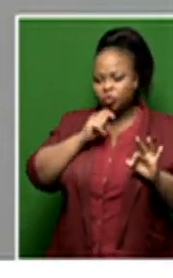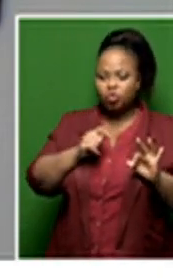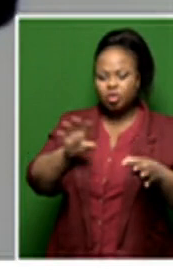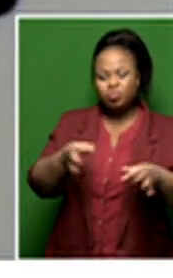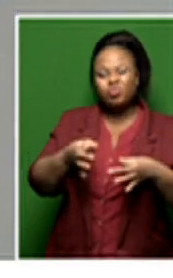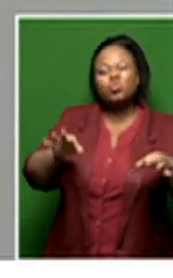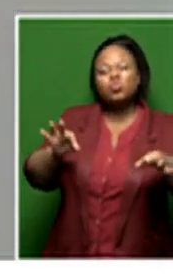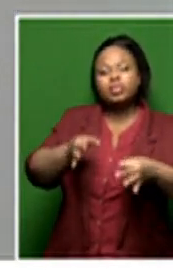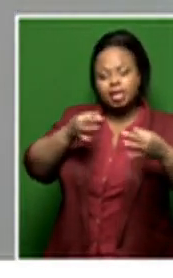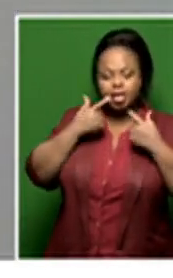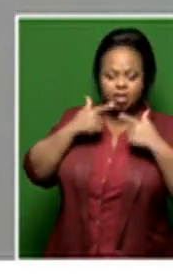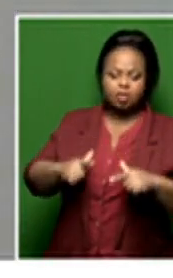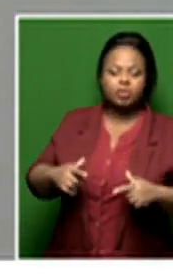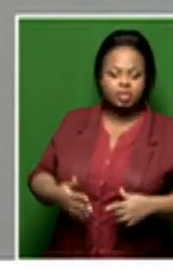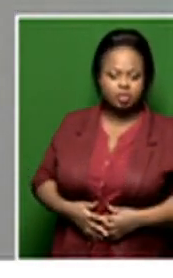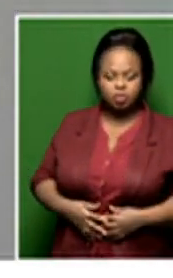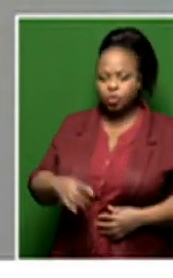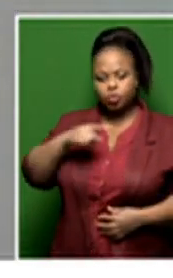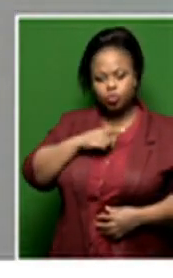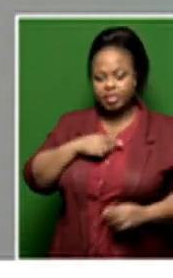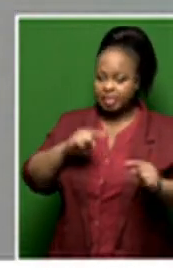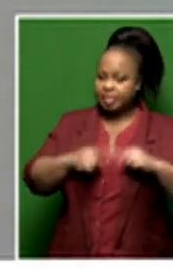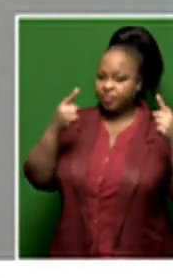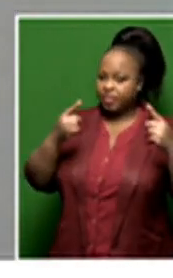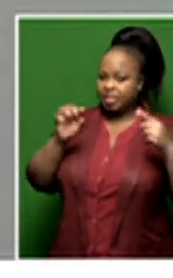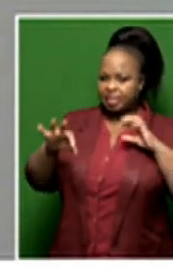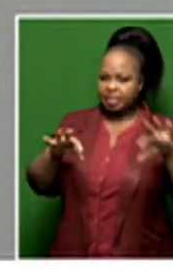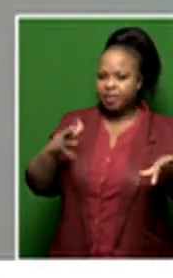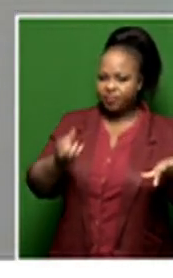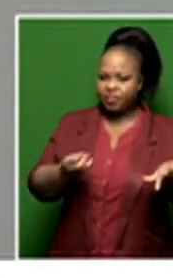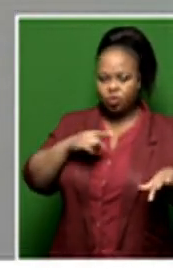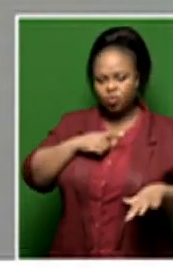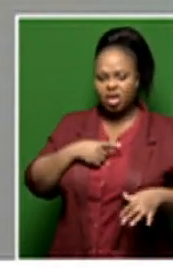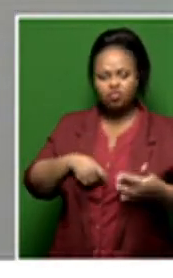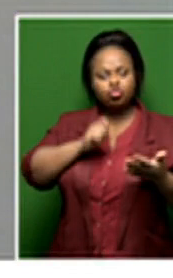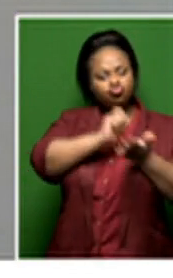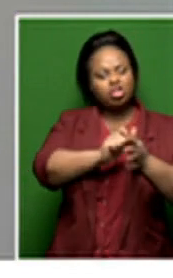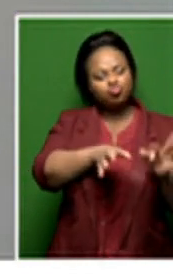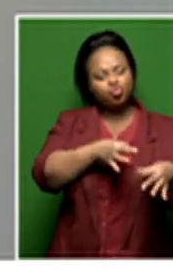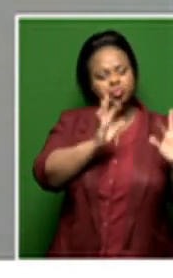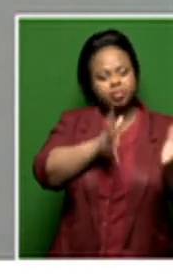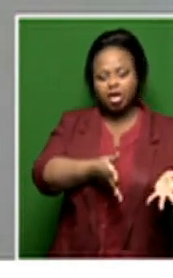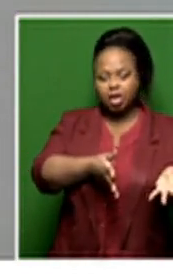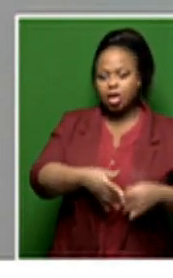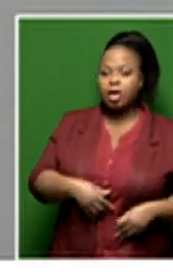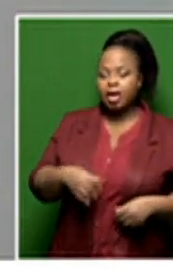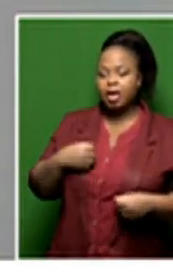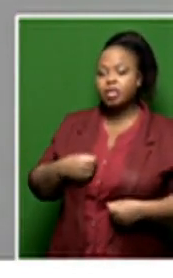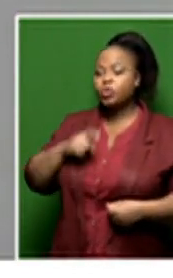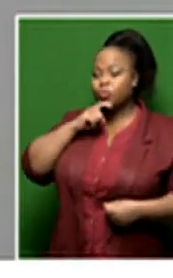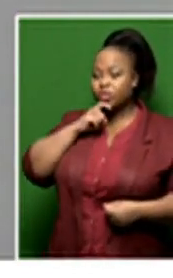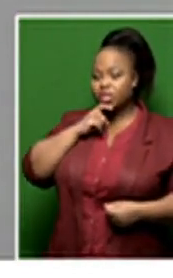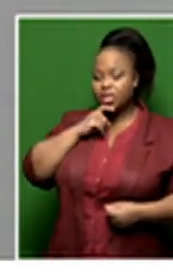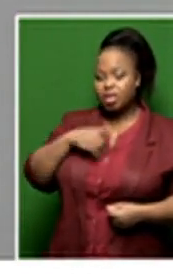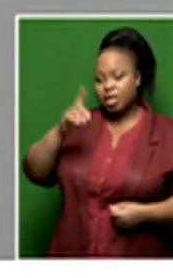African musical language. You know, because there's a difference between the two, just composing and composing, using an